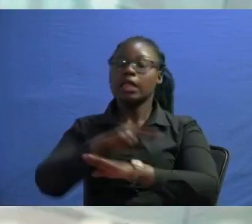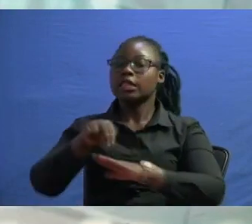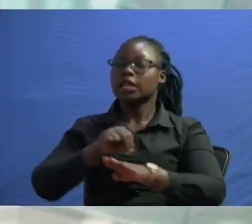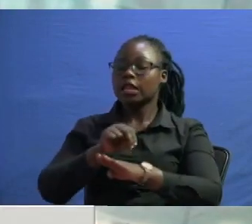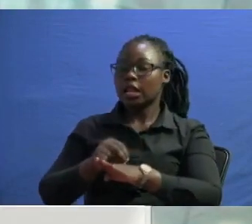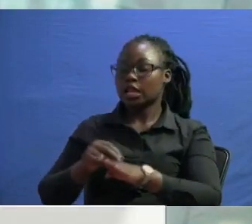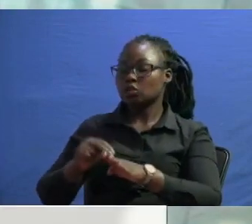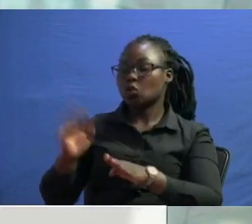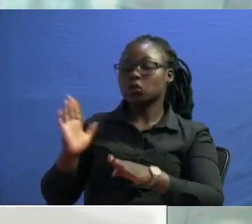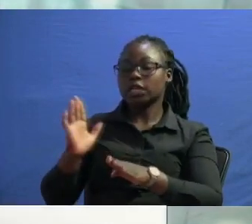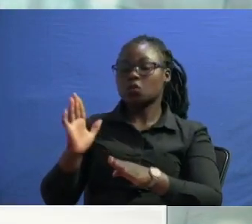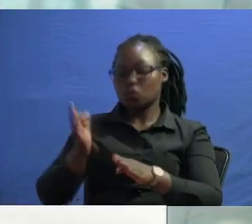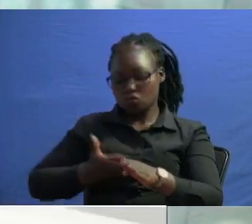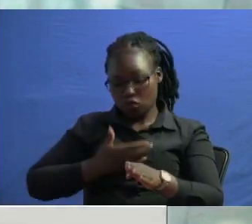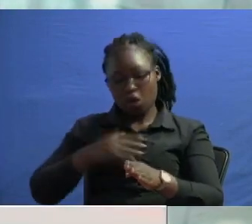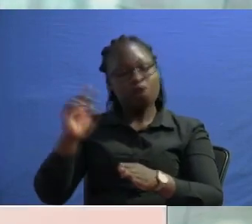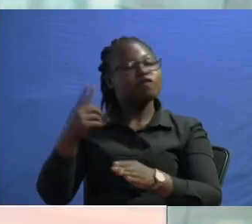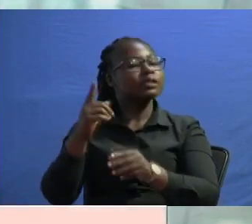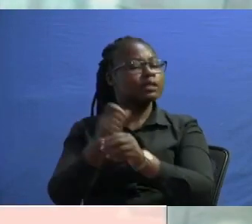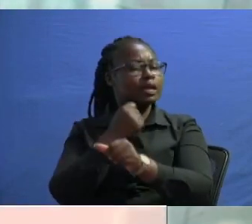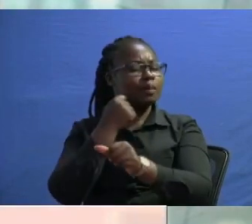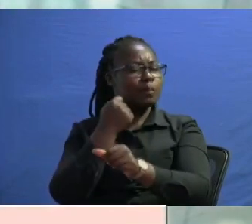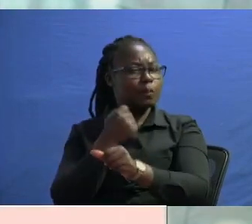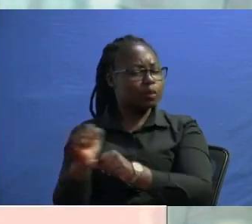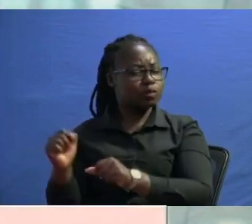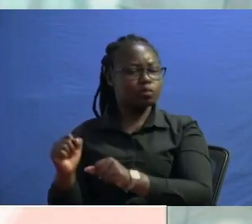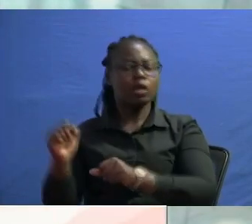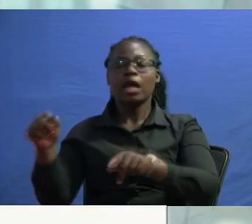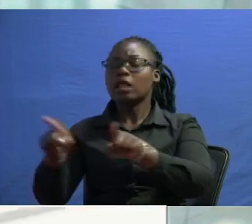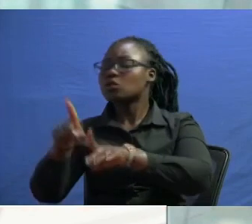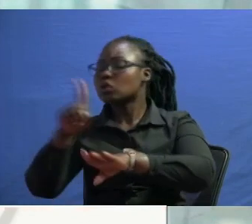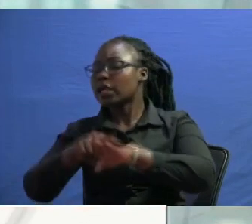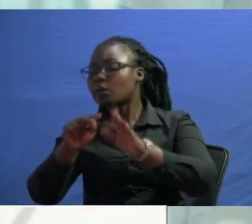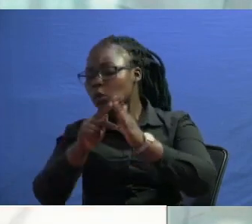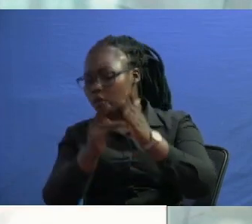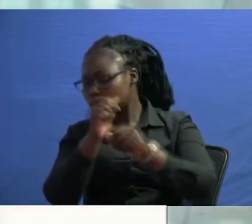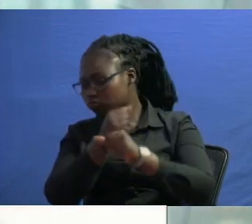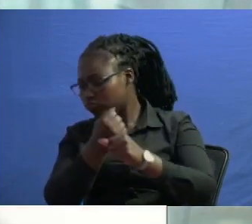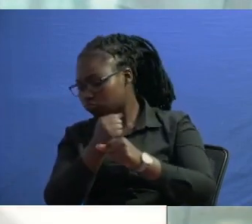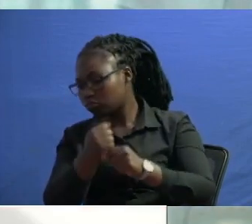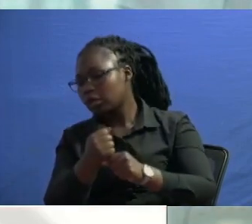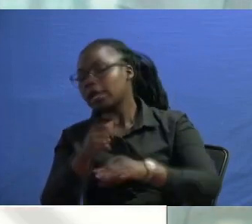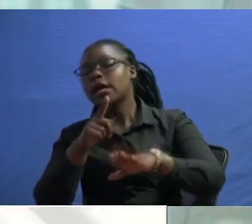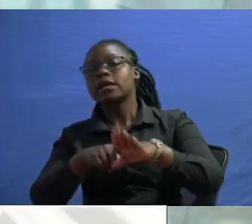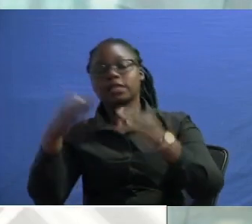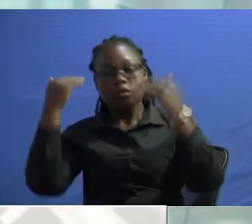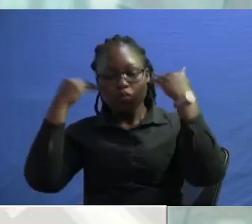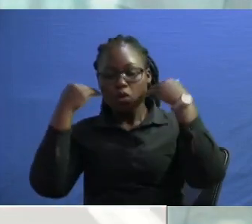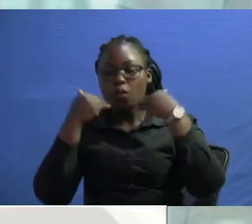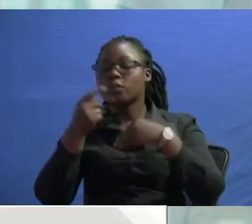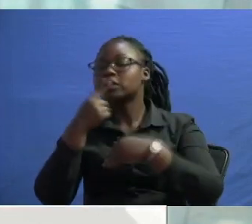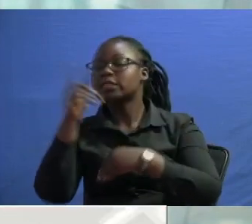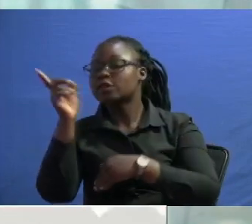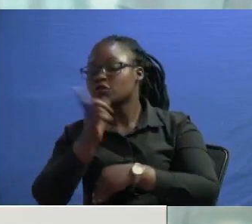first could not be bypassed even when this contract was being signed yeah and when the court pronounced itself